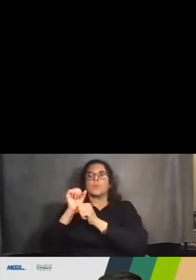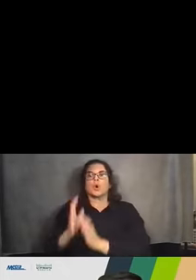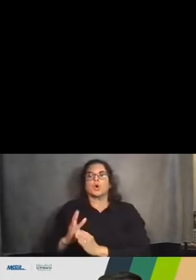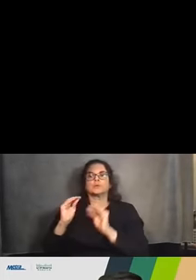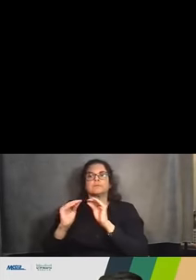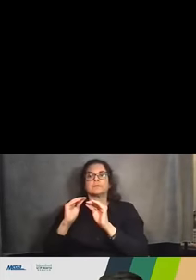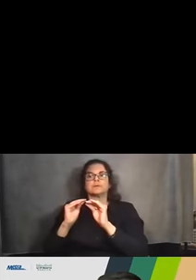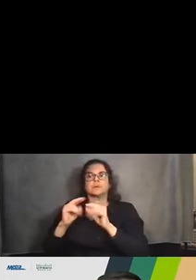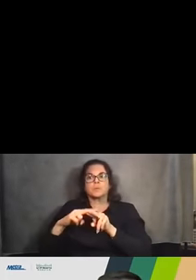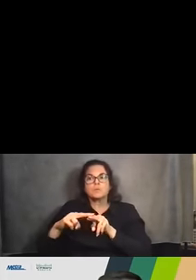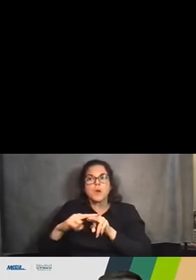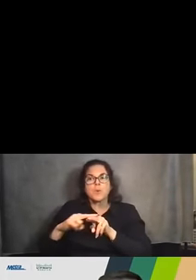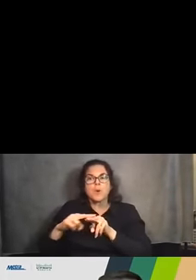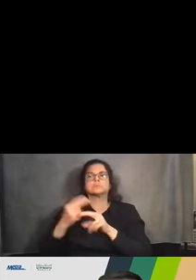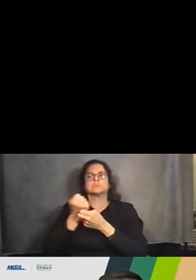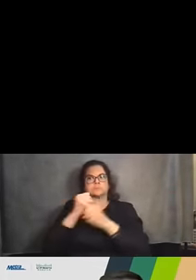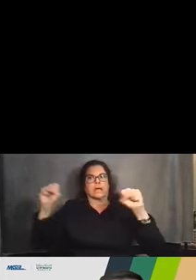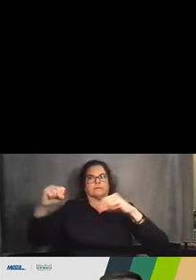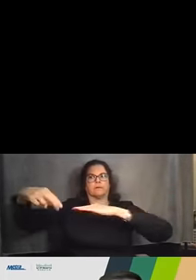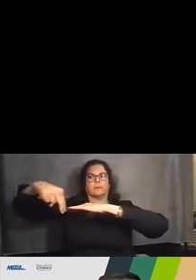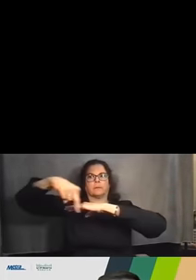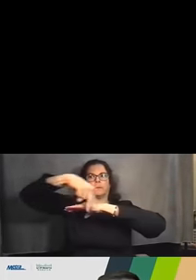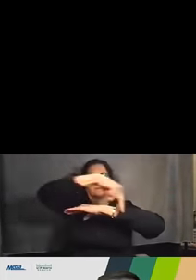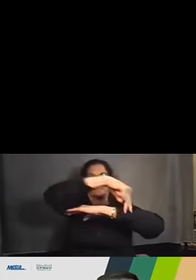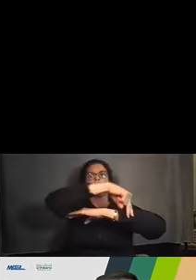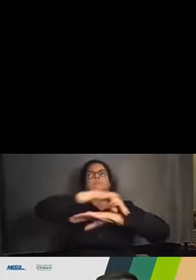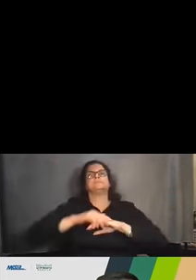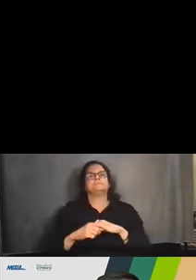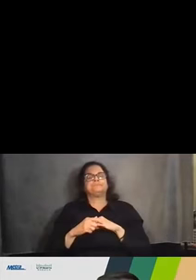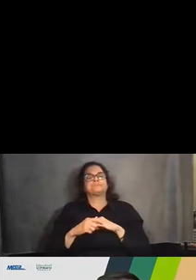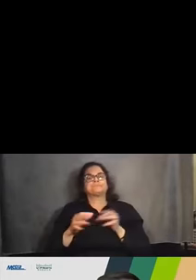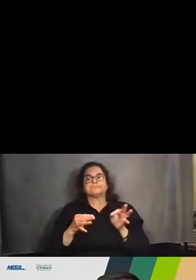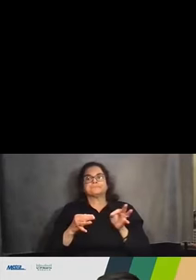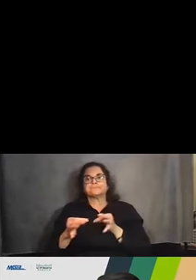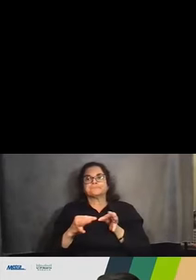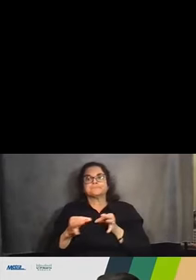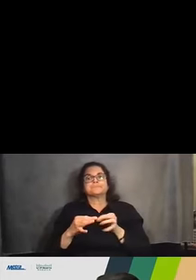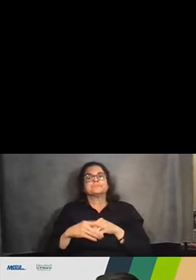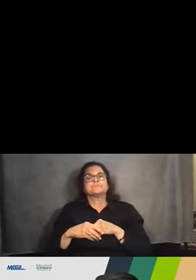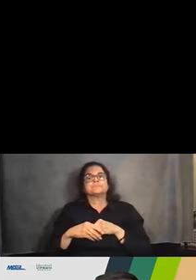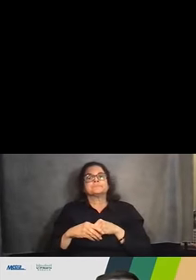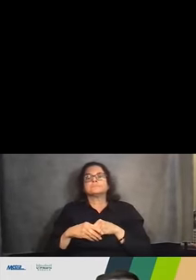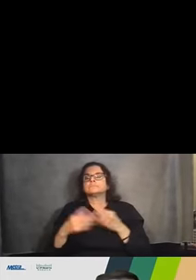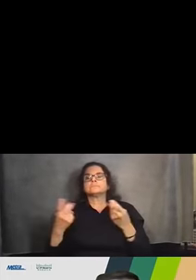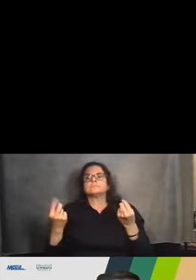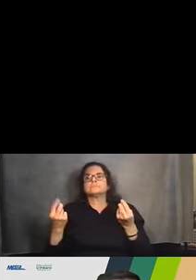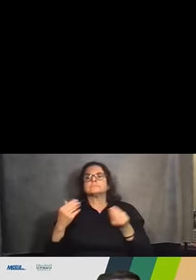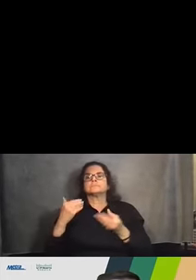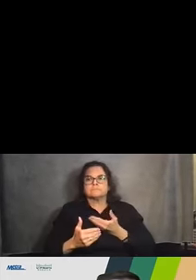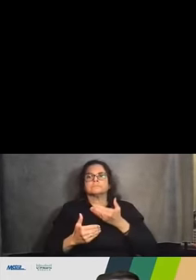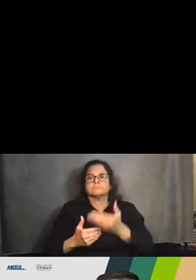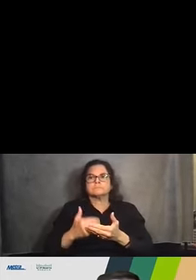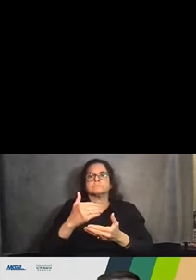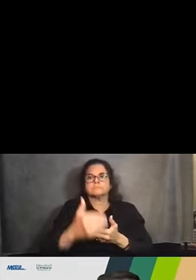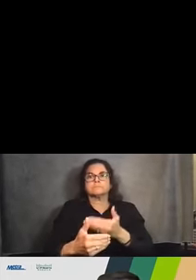So, one of the big things that we wanted to express today is the proposed approach to constructing this and this is a very similar approach.